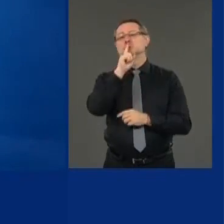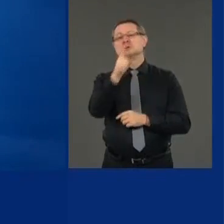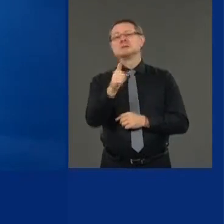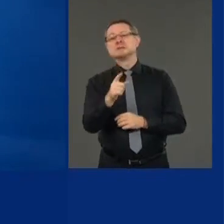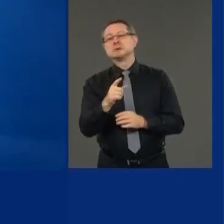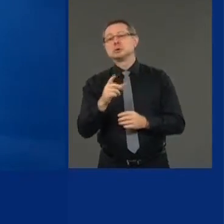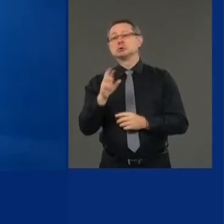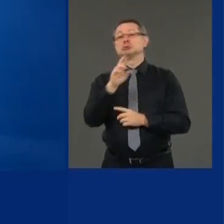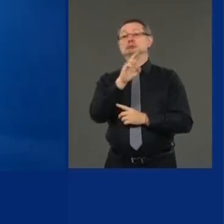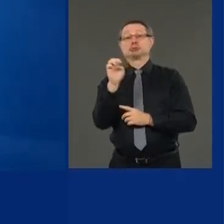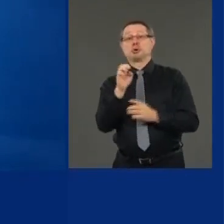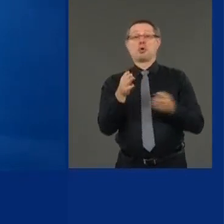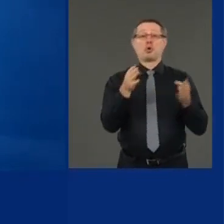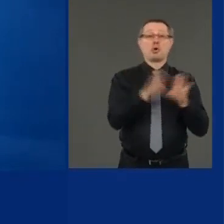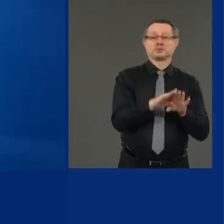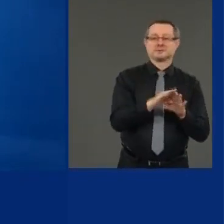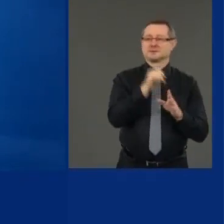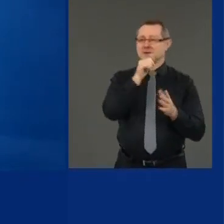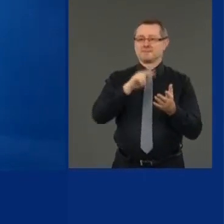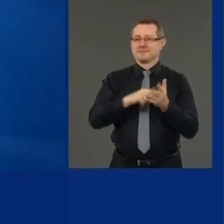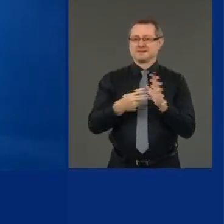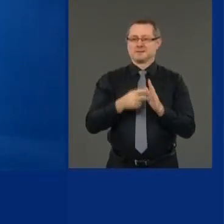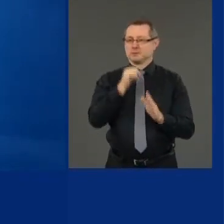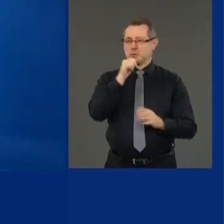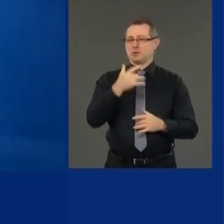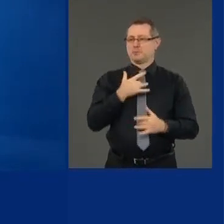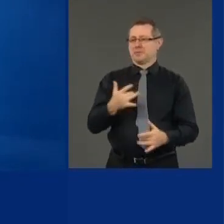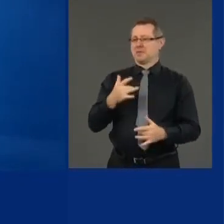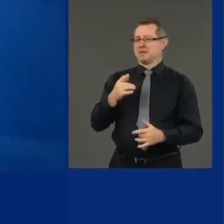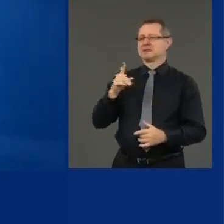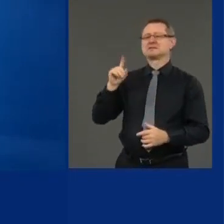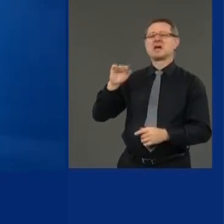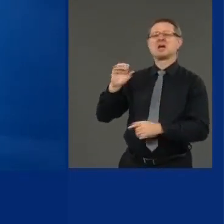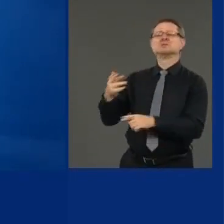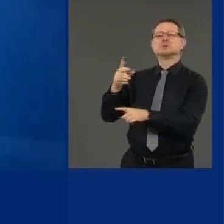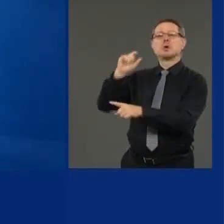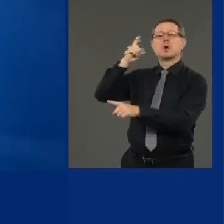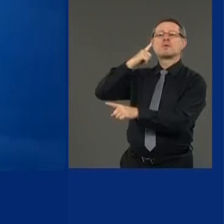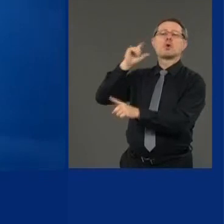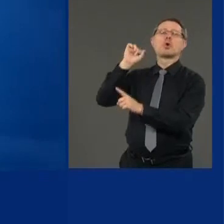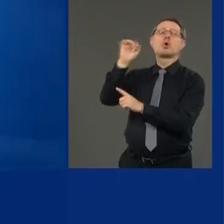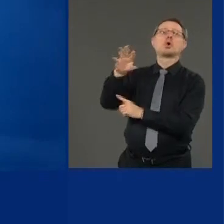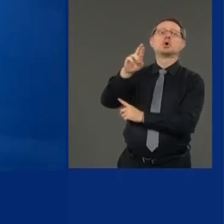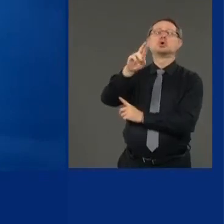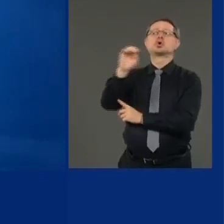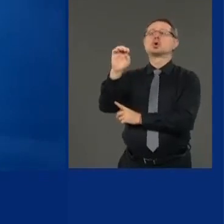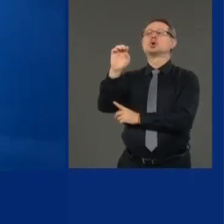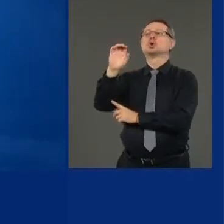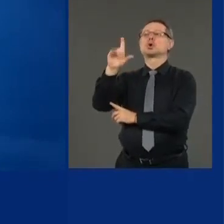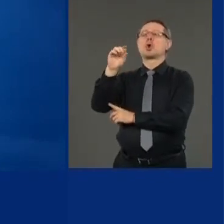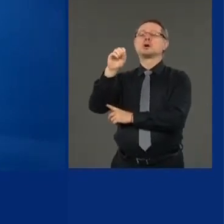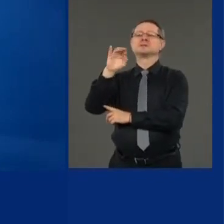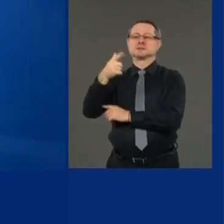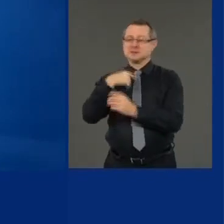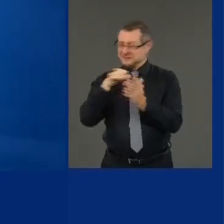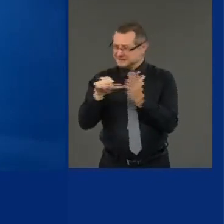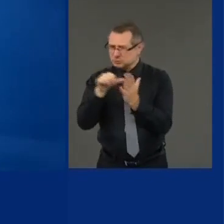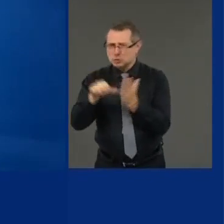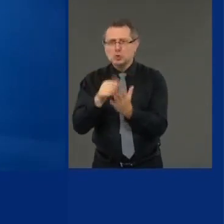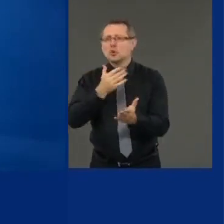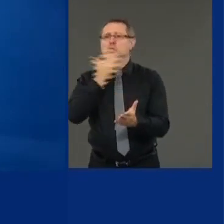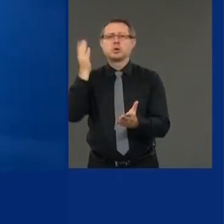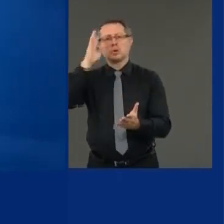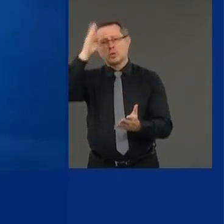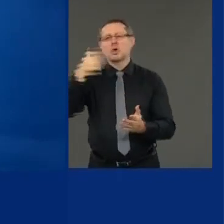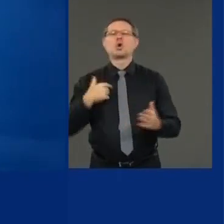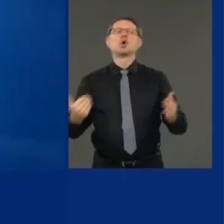I'm sure Zach will point out that I use the word that doesn't exist. Reclosing. It's a new word in the state of New York. I just proclaim